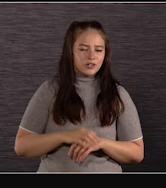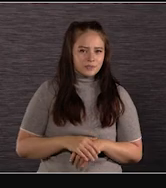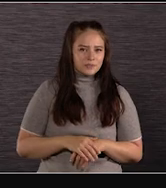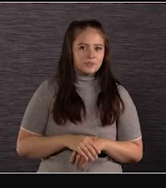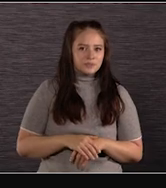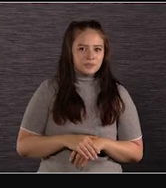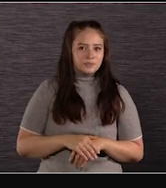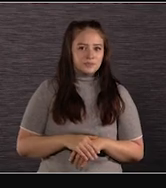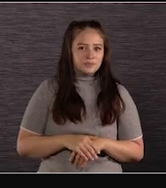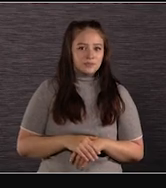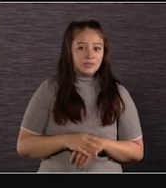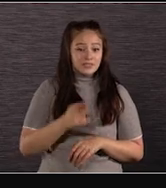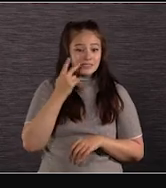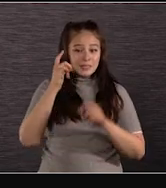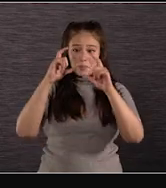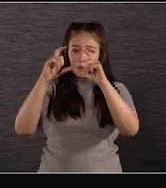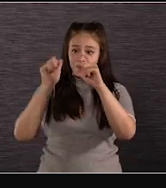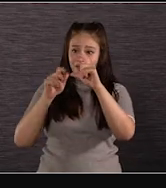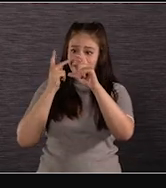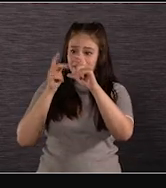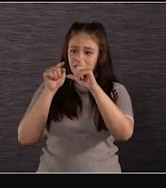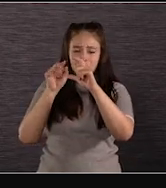Even on here, it's clean.